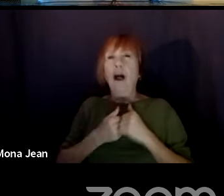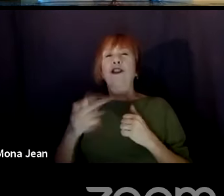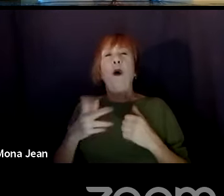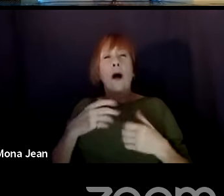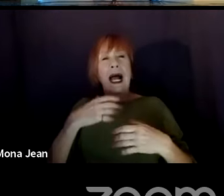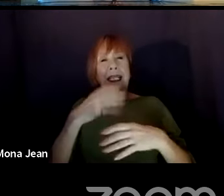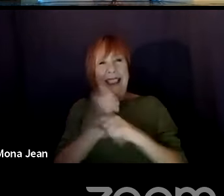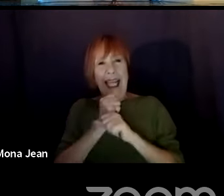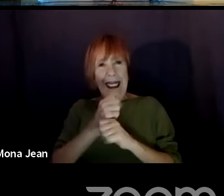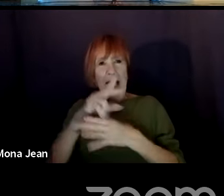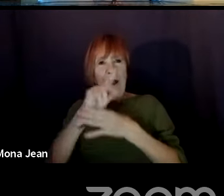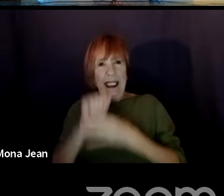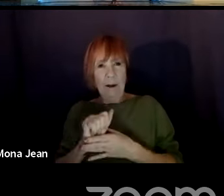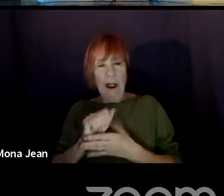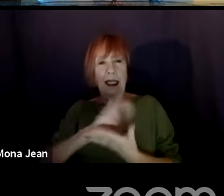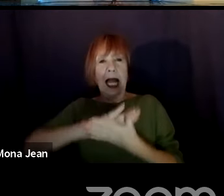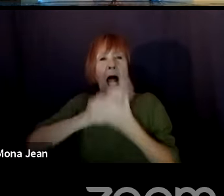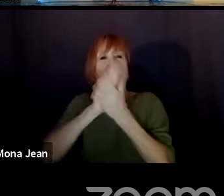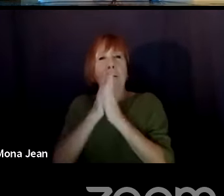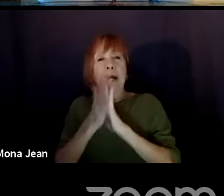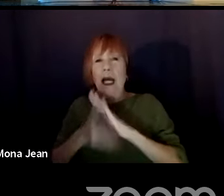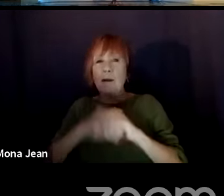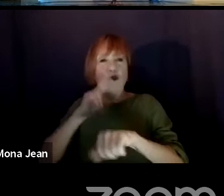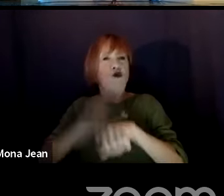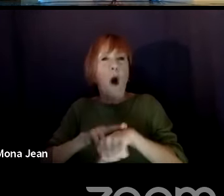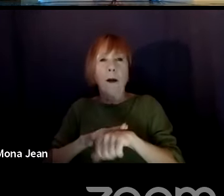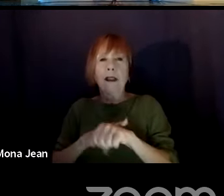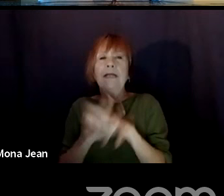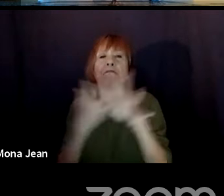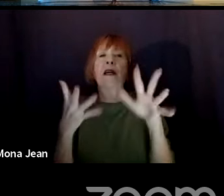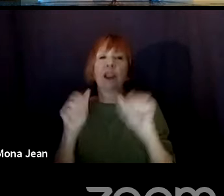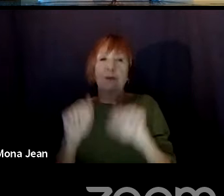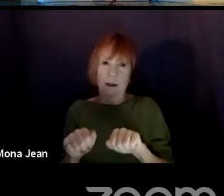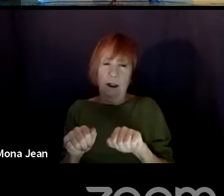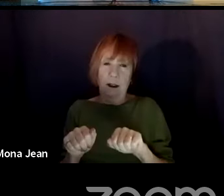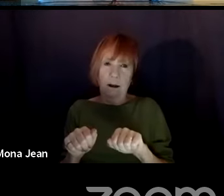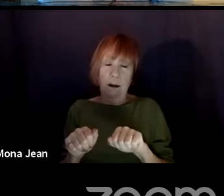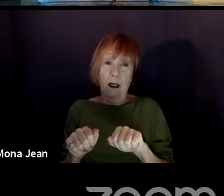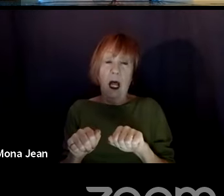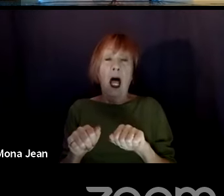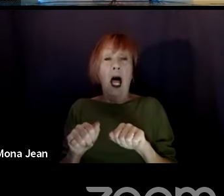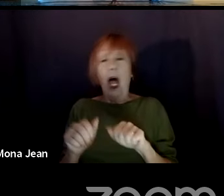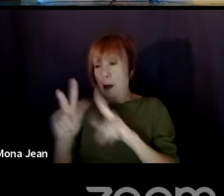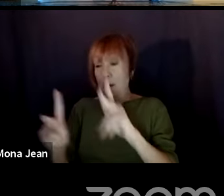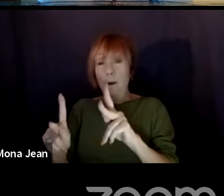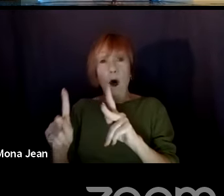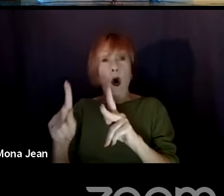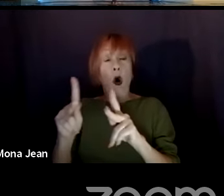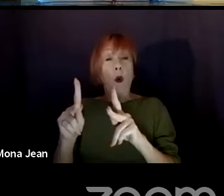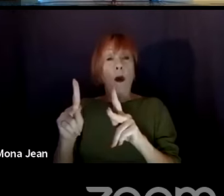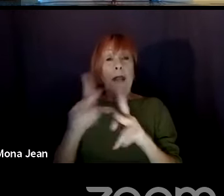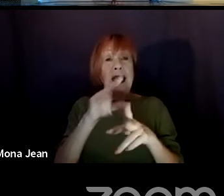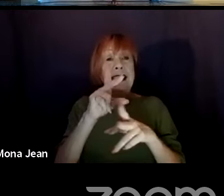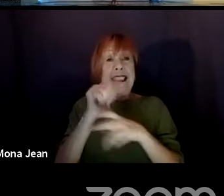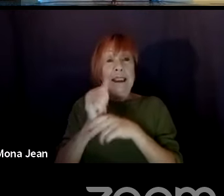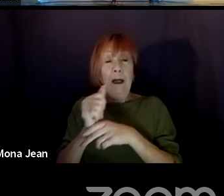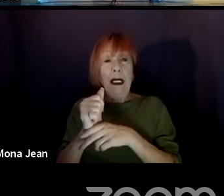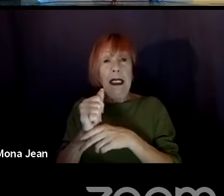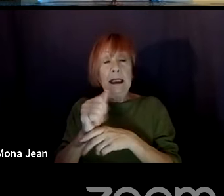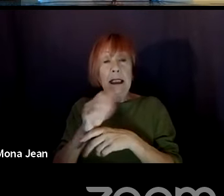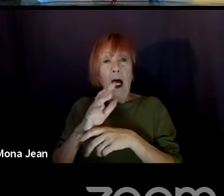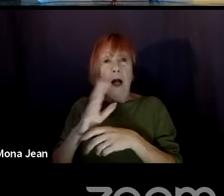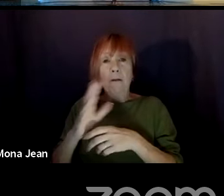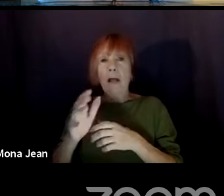disability as much as possible is a good idea. And including people with disabilities, even in the background would be a good